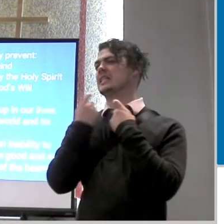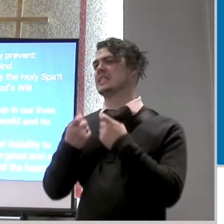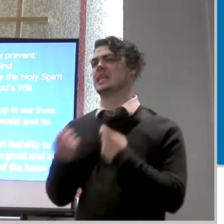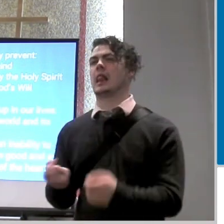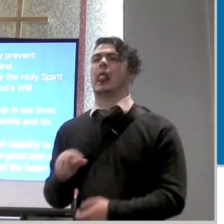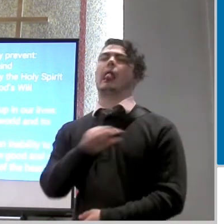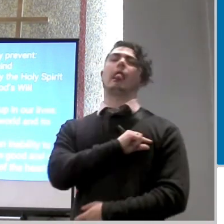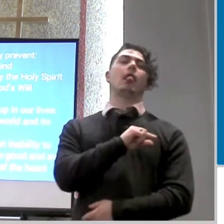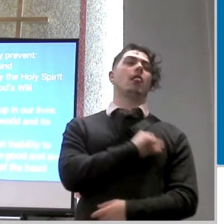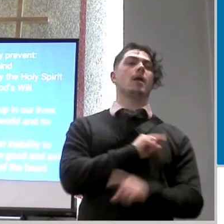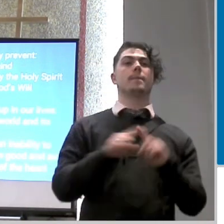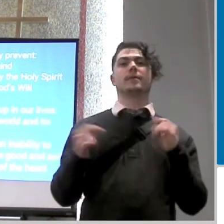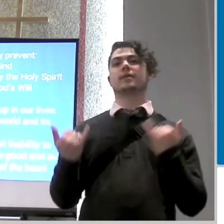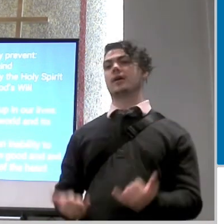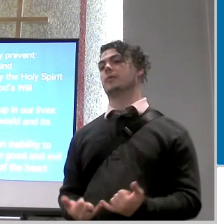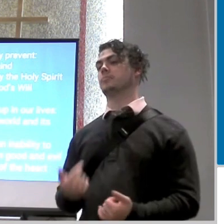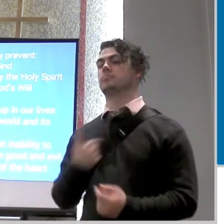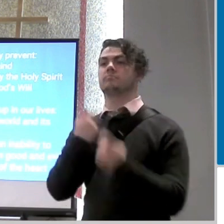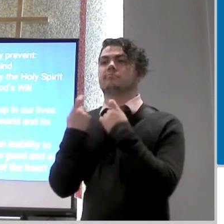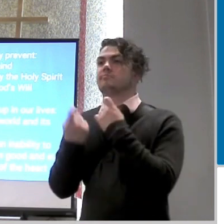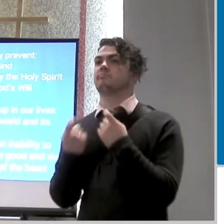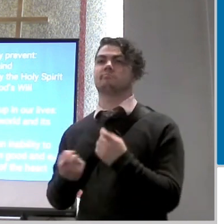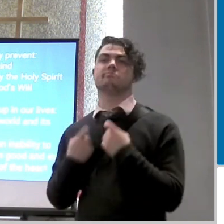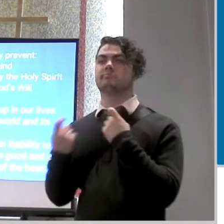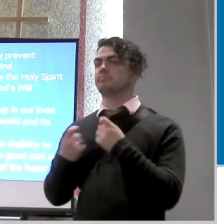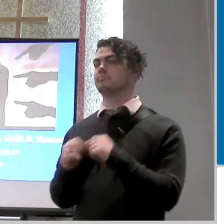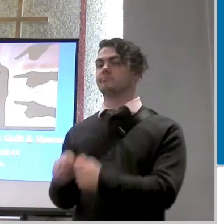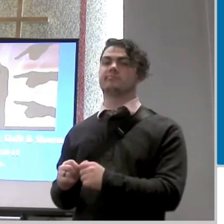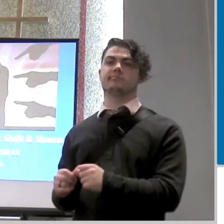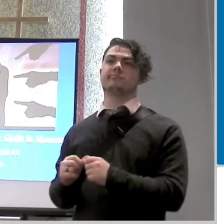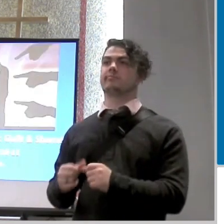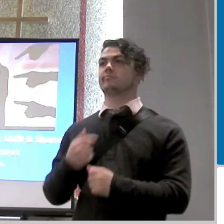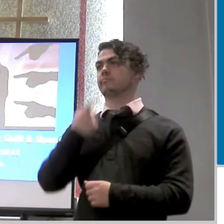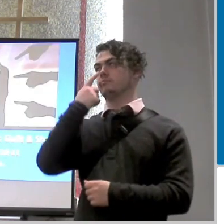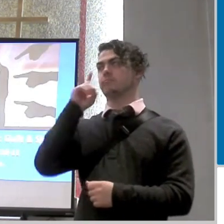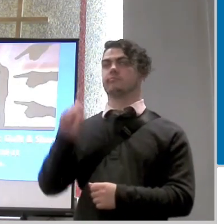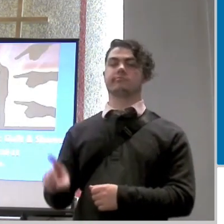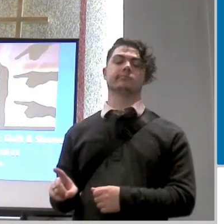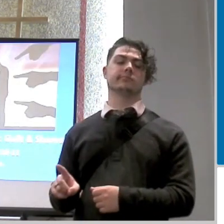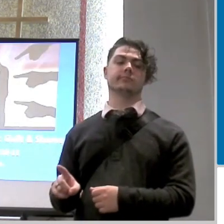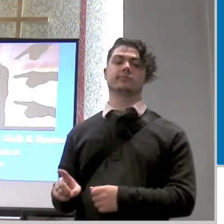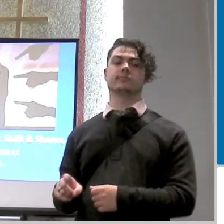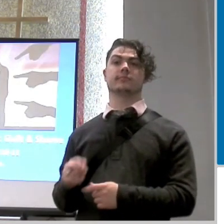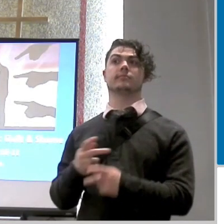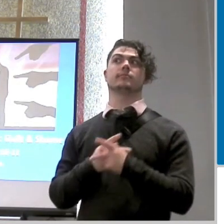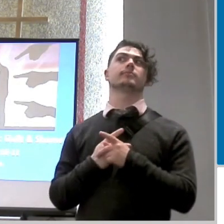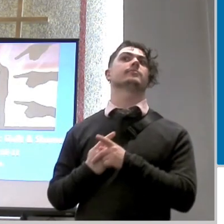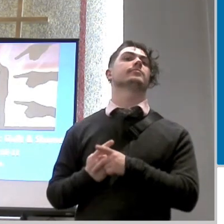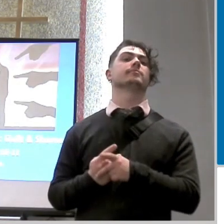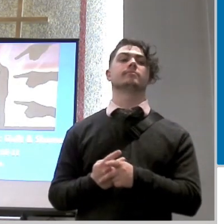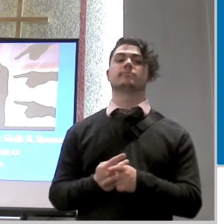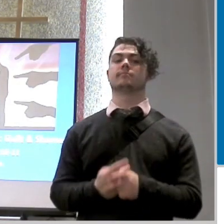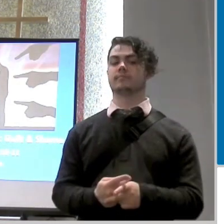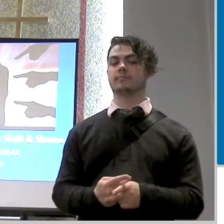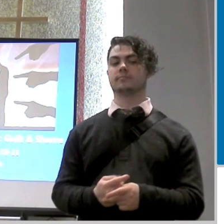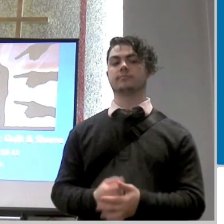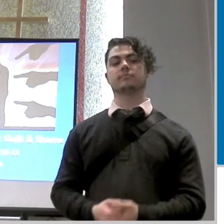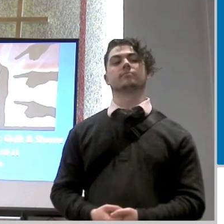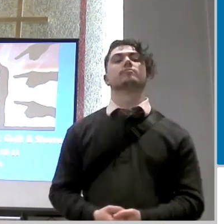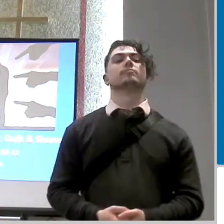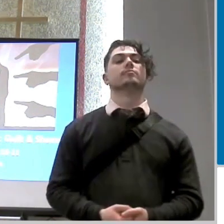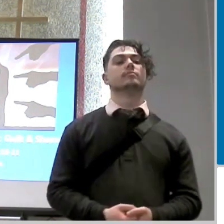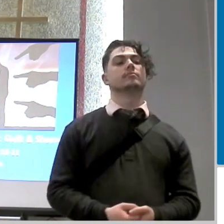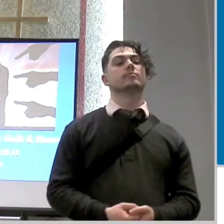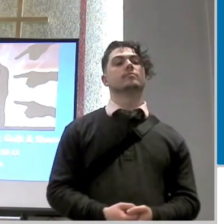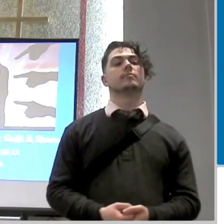we don't want this to be the outcome for us in our lives today we're going to embark on part one